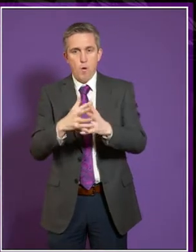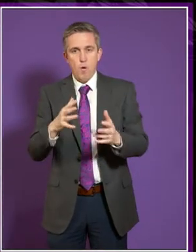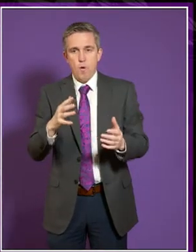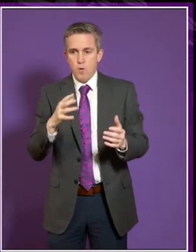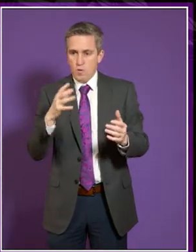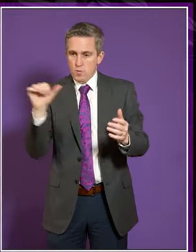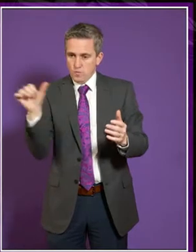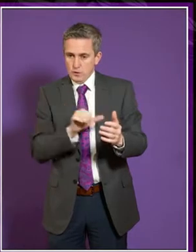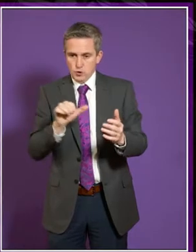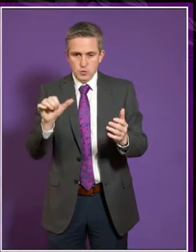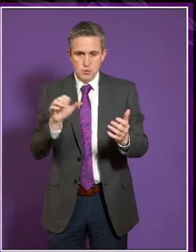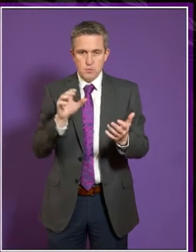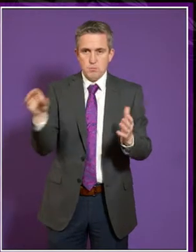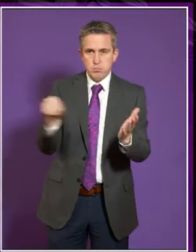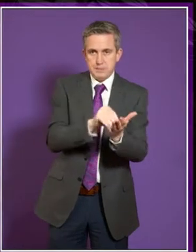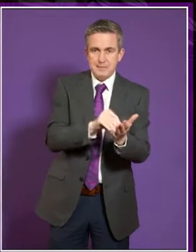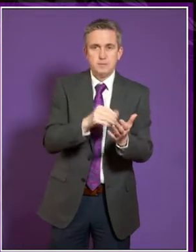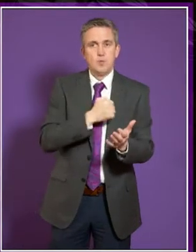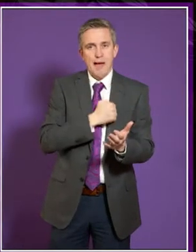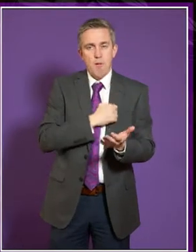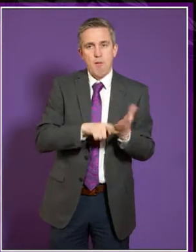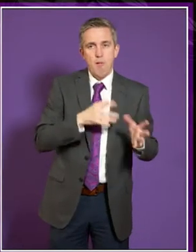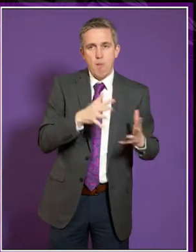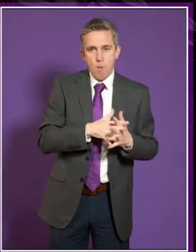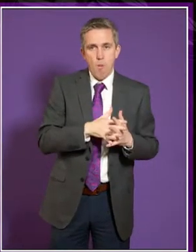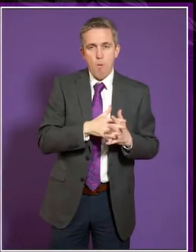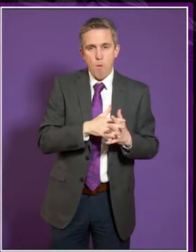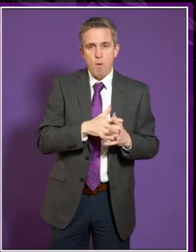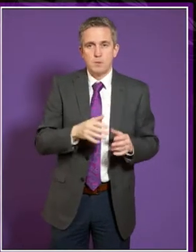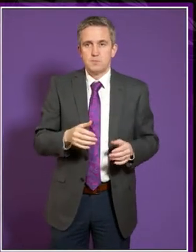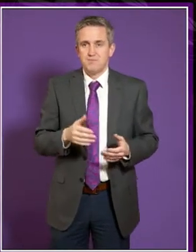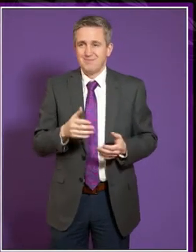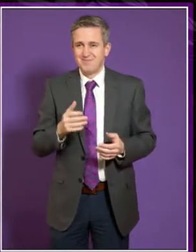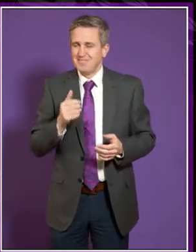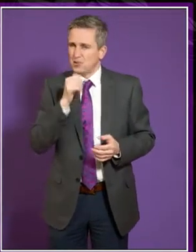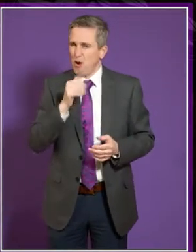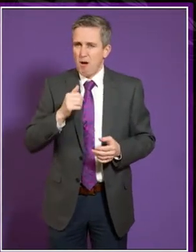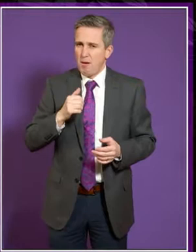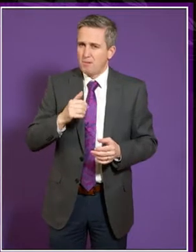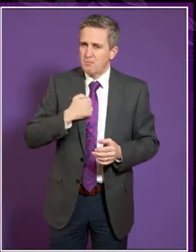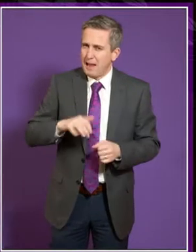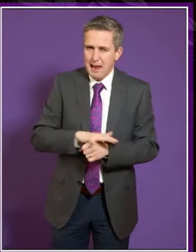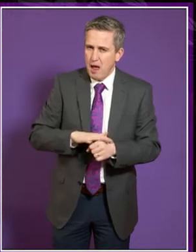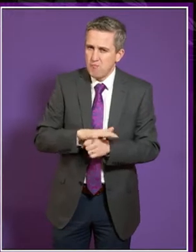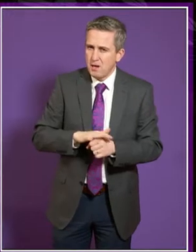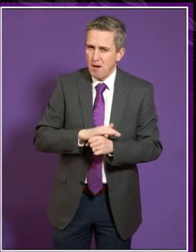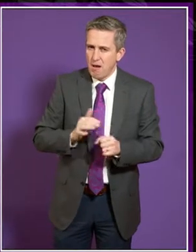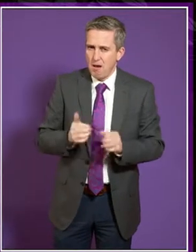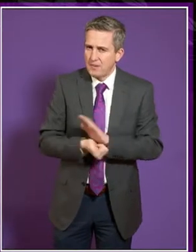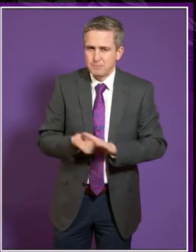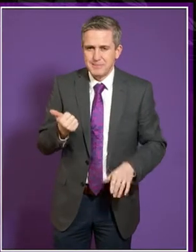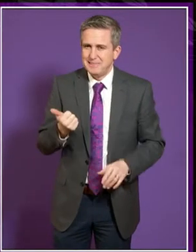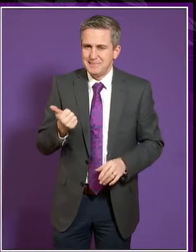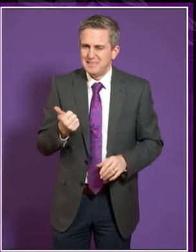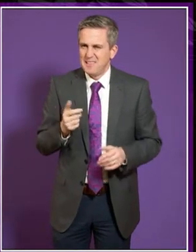repatriated, you know, what happens to those. It's not really an area that I'm that well qualified, you know,